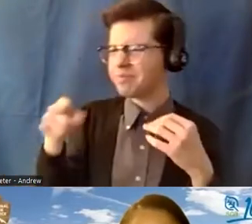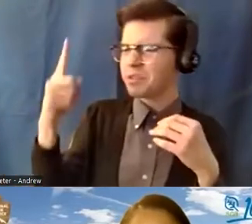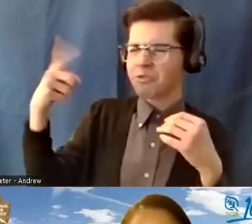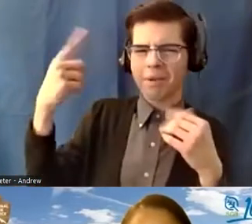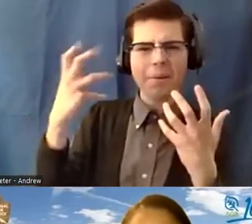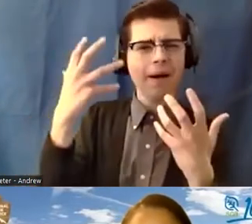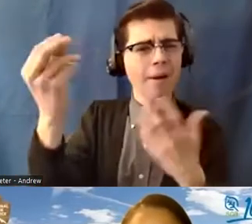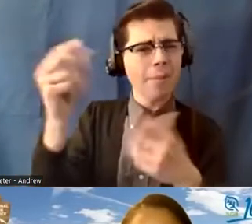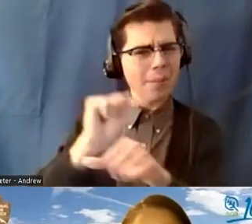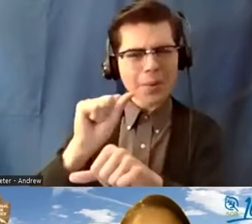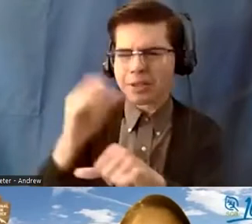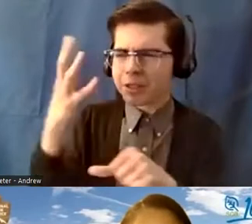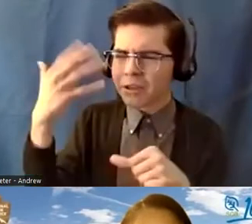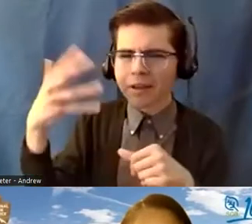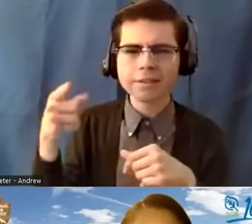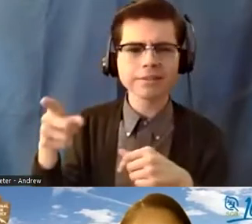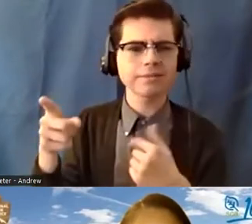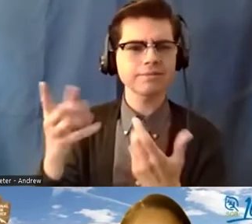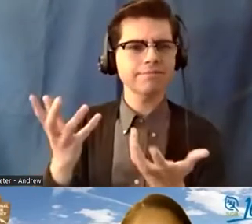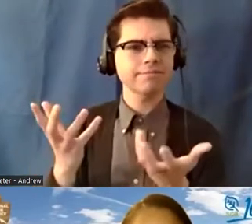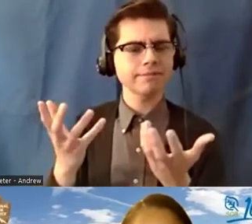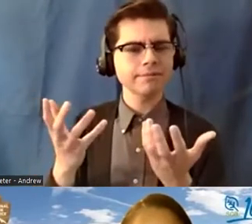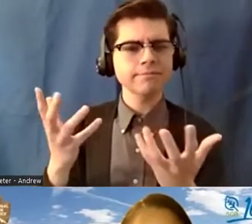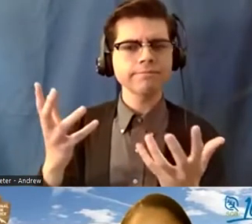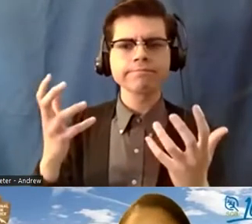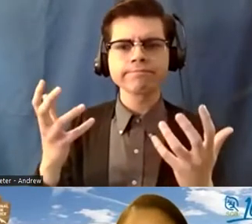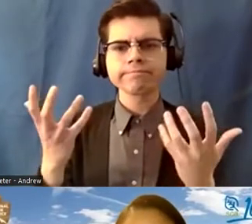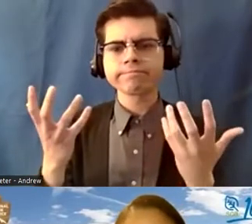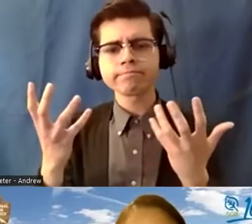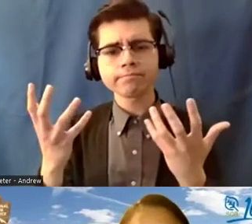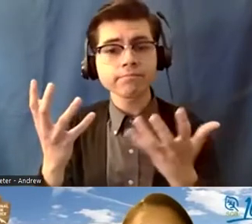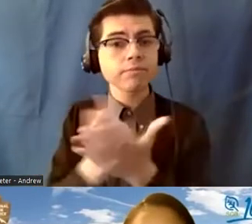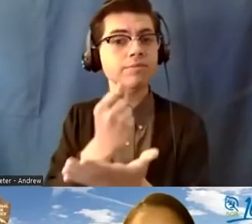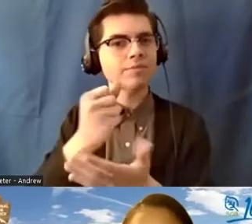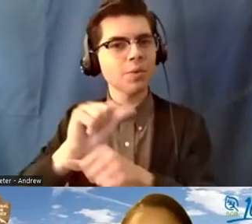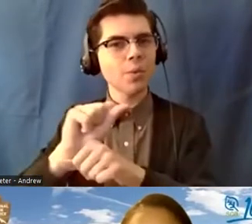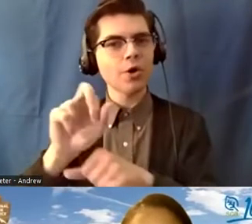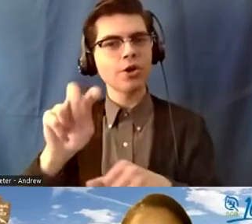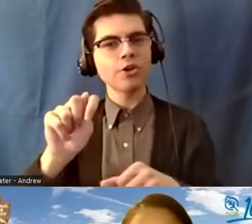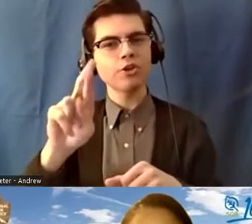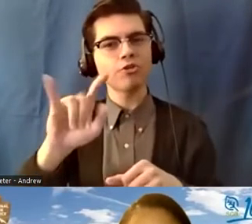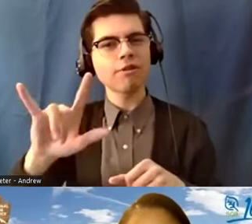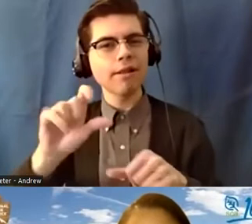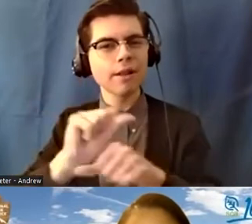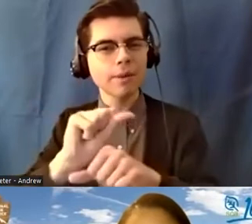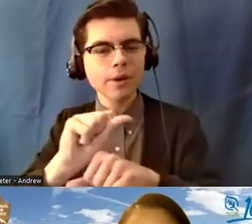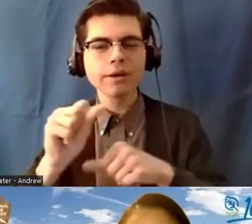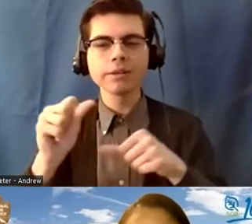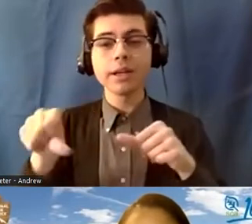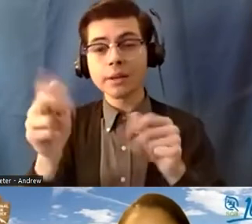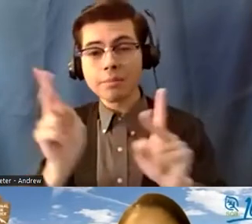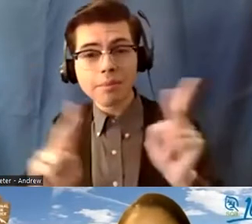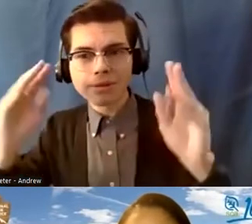wanting to be able to work in trail works and educate other people about it.